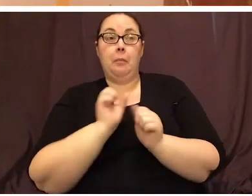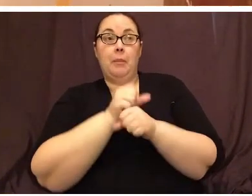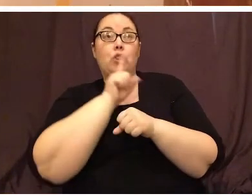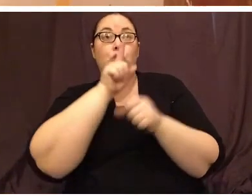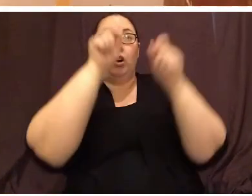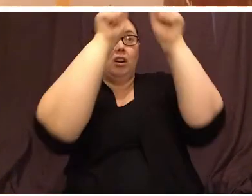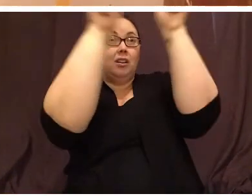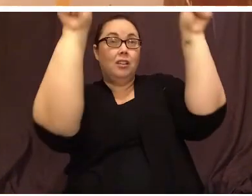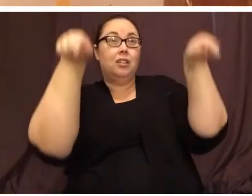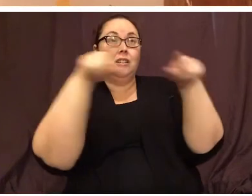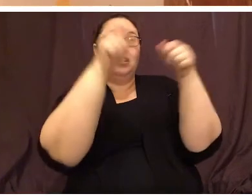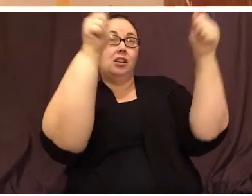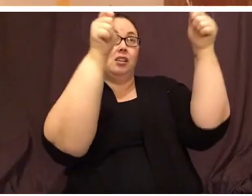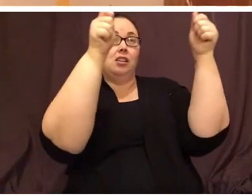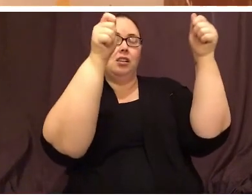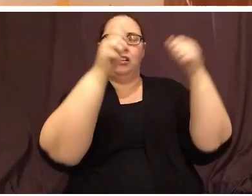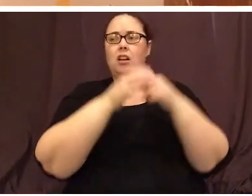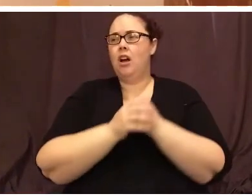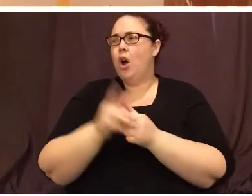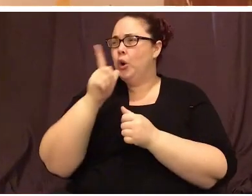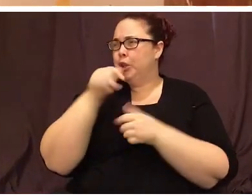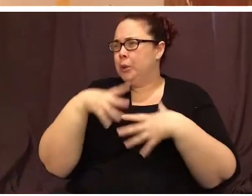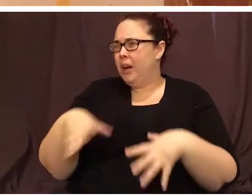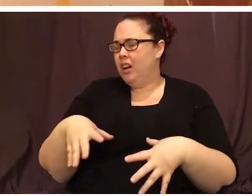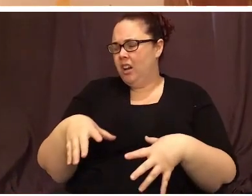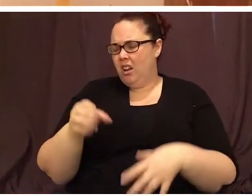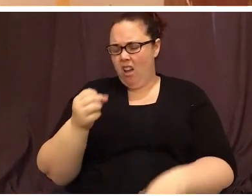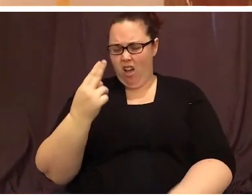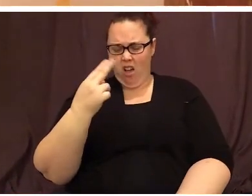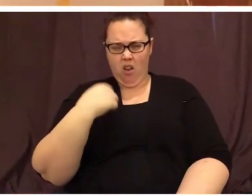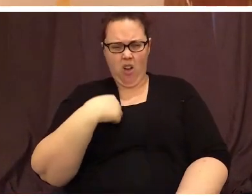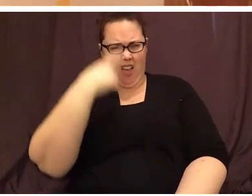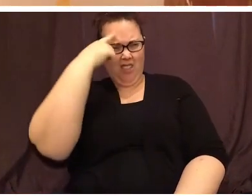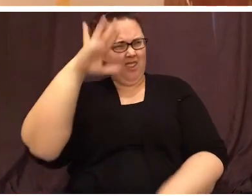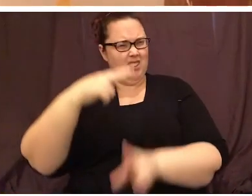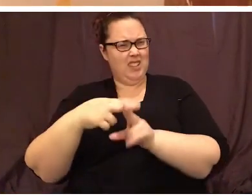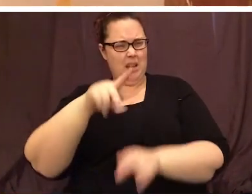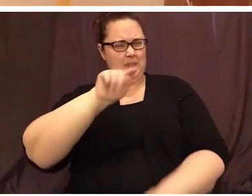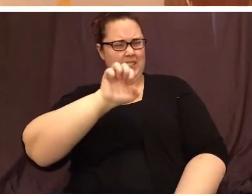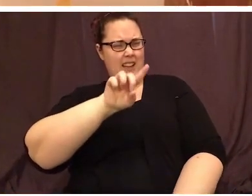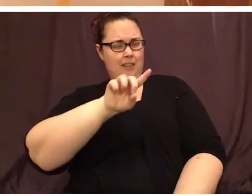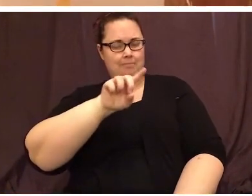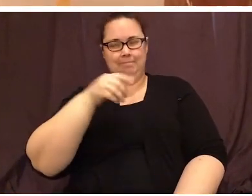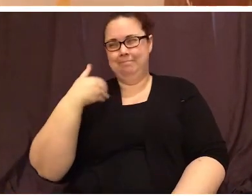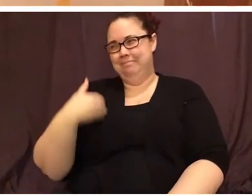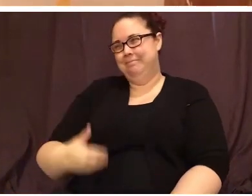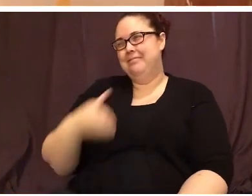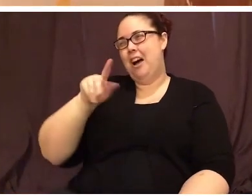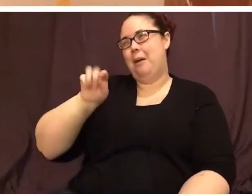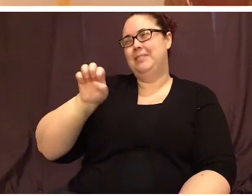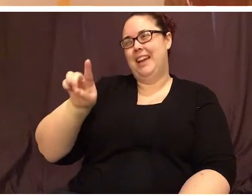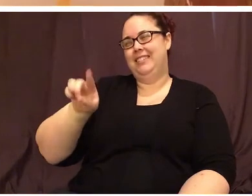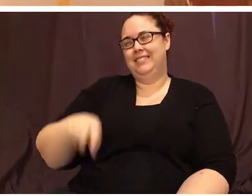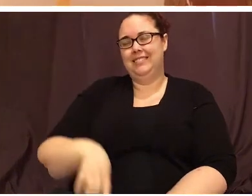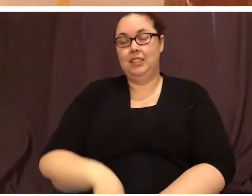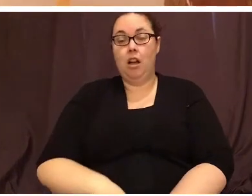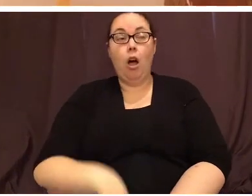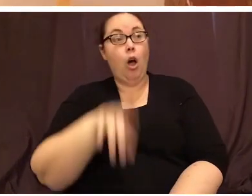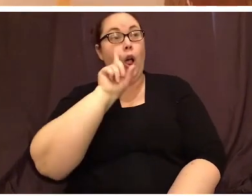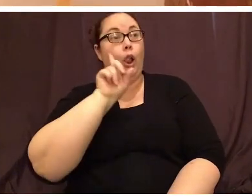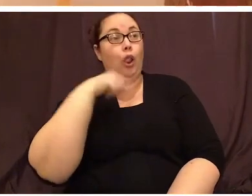Who are you wearing? Oh, I think he goes by Ted. I'm Ted. Looks good, lads.